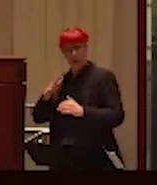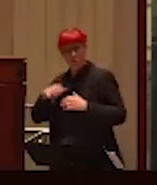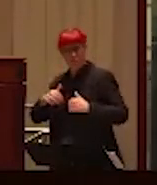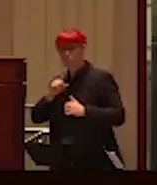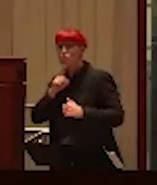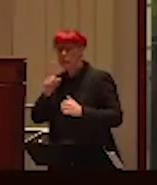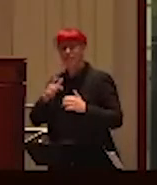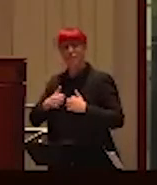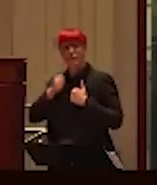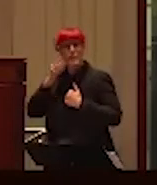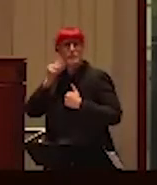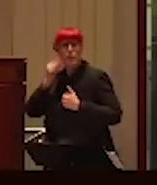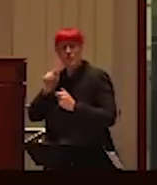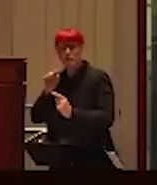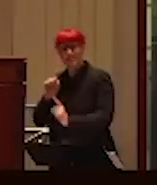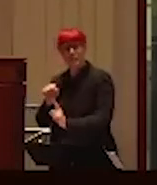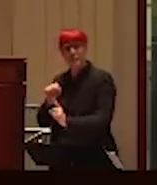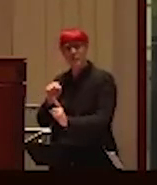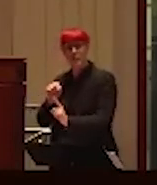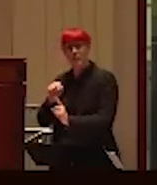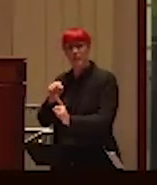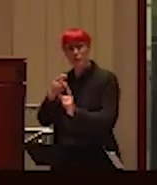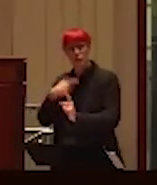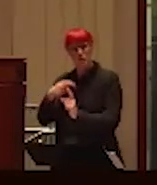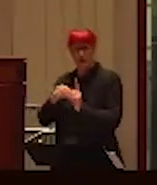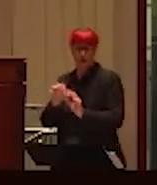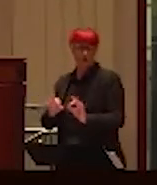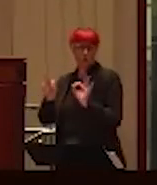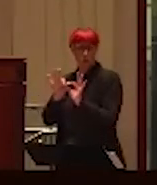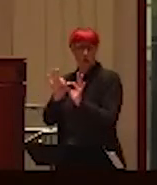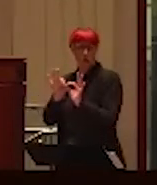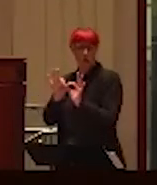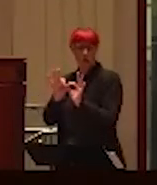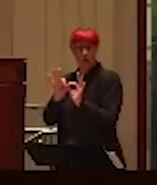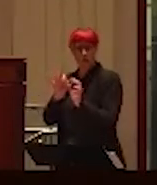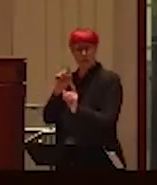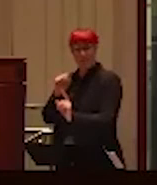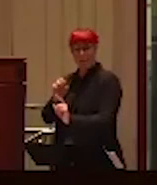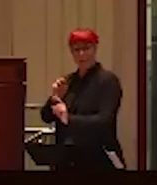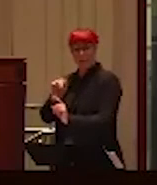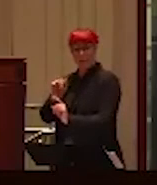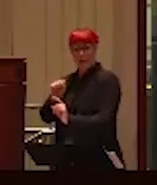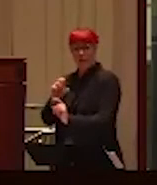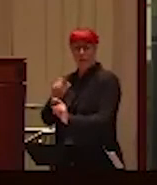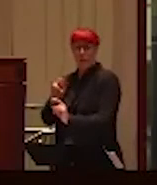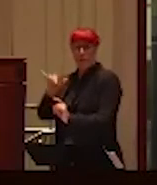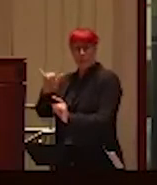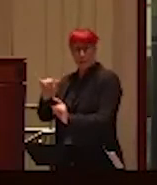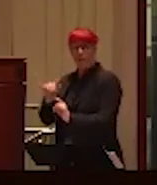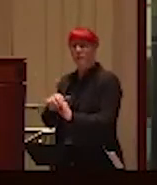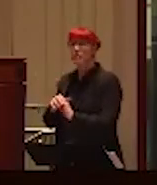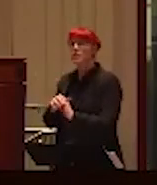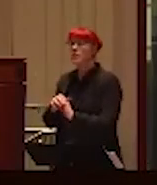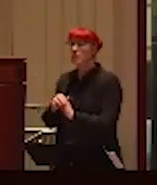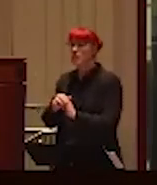And gender is just as important. And I thought as a bridge to kind of come into this topic, I'm going to pass it back to Sasha here in just a